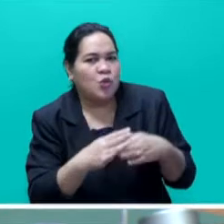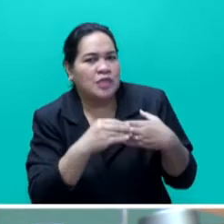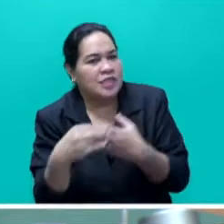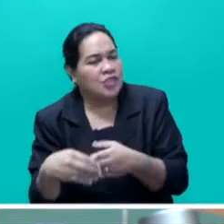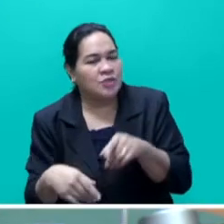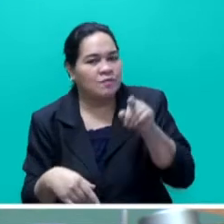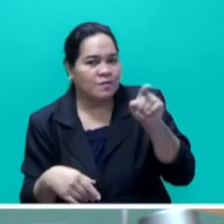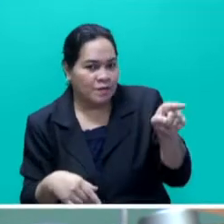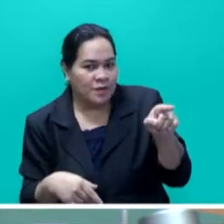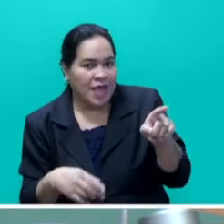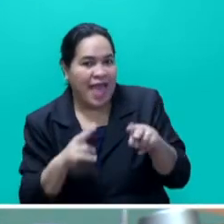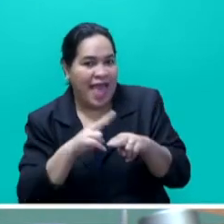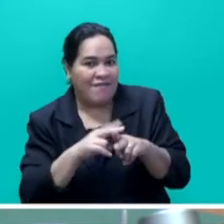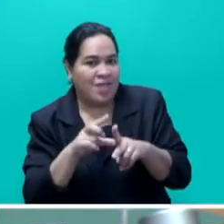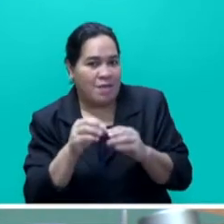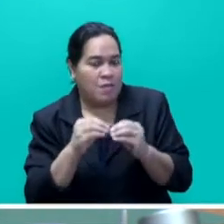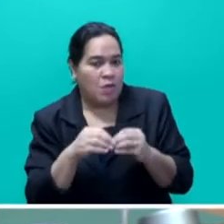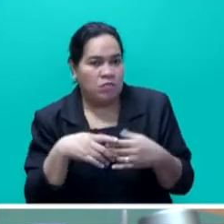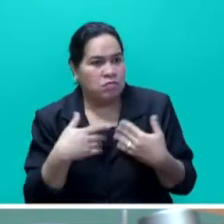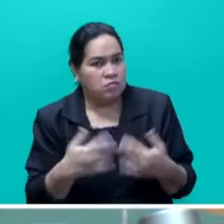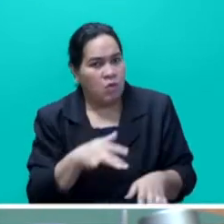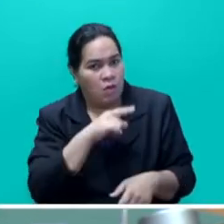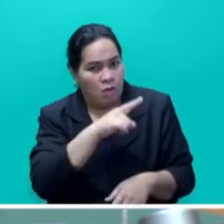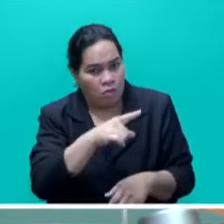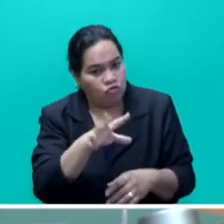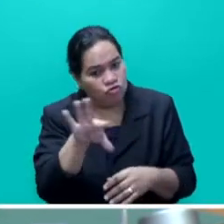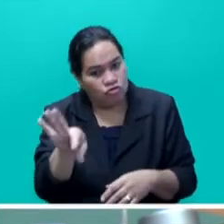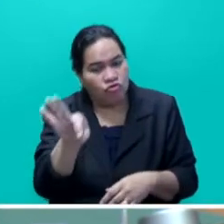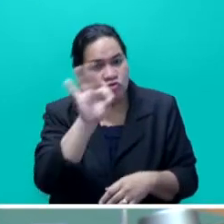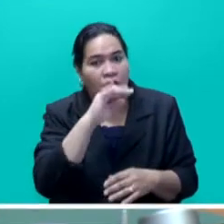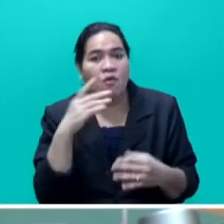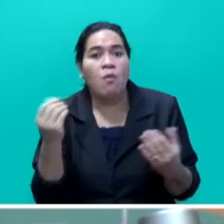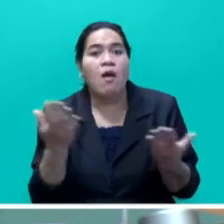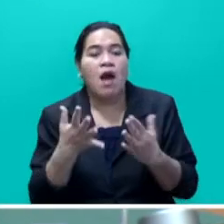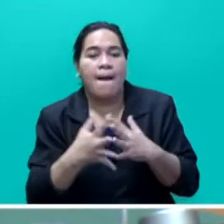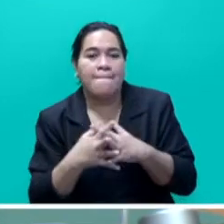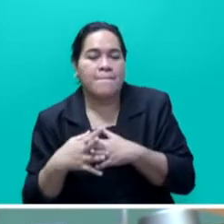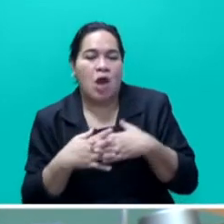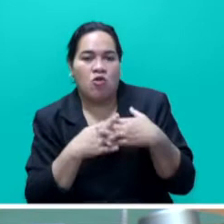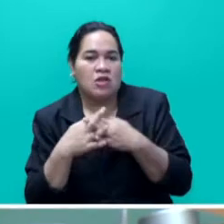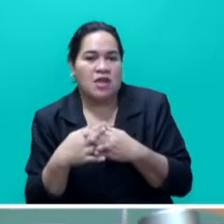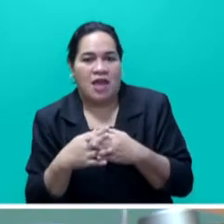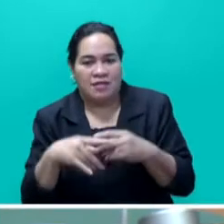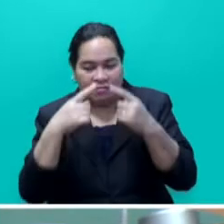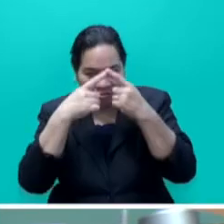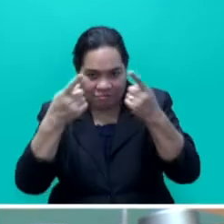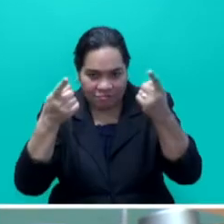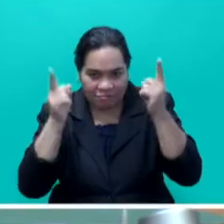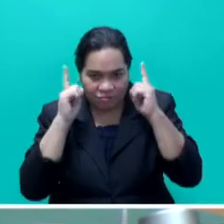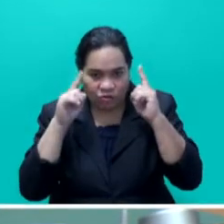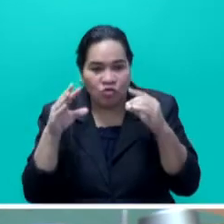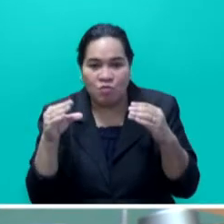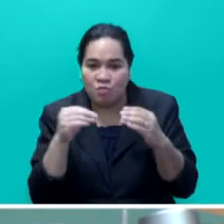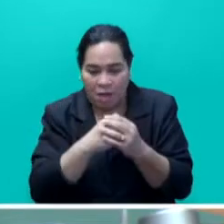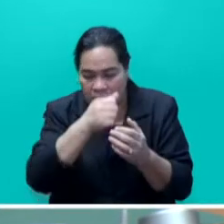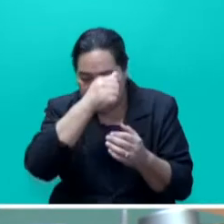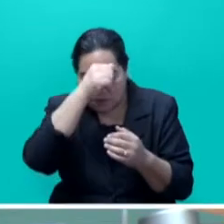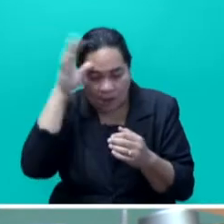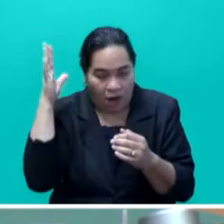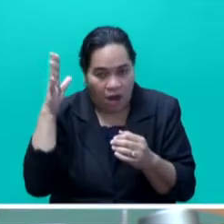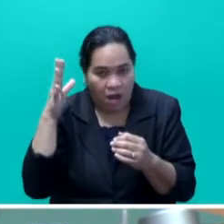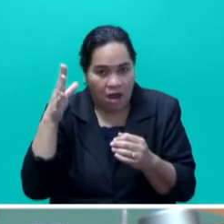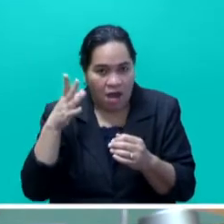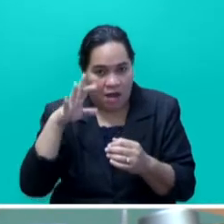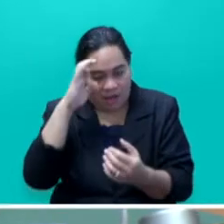We are indeed blessed to have a highly educated American graduate, a seasoned and reputable banker to lead our only development bank.